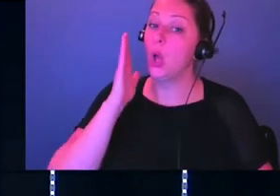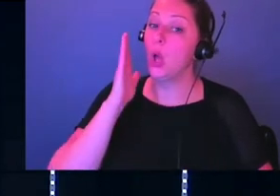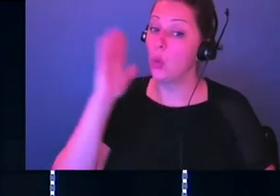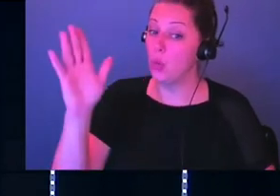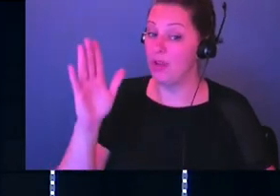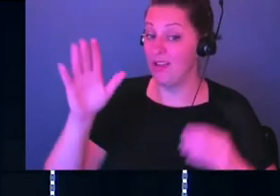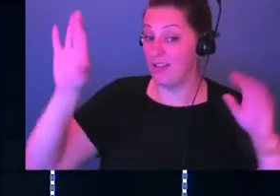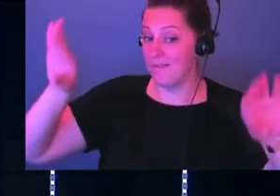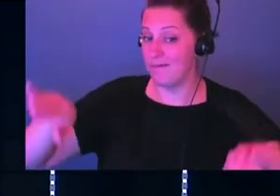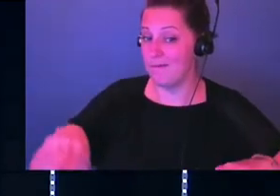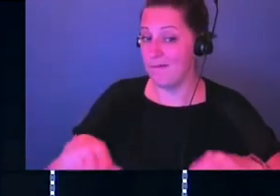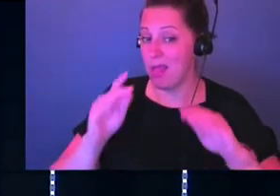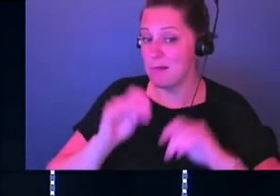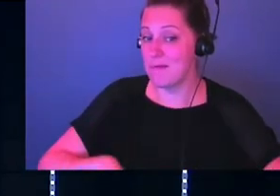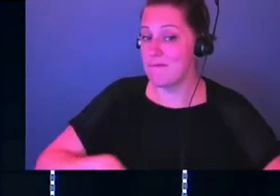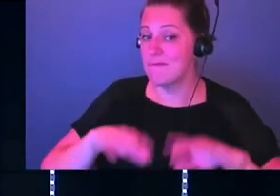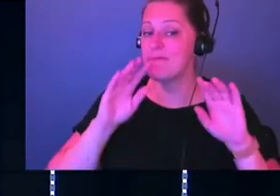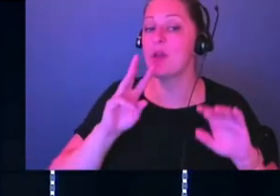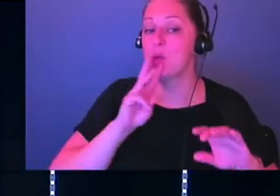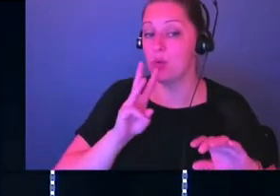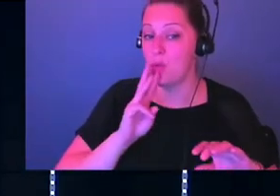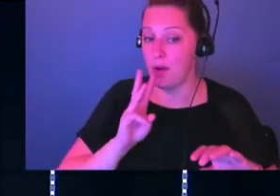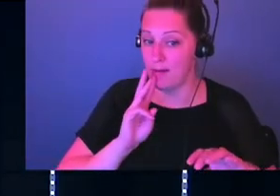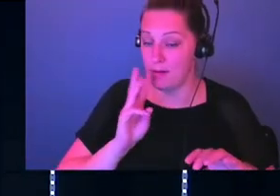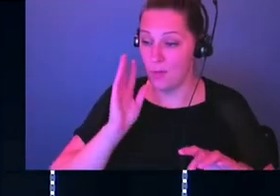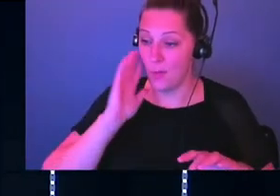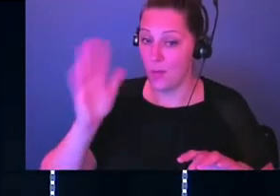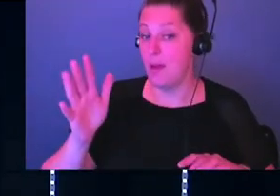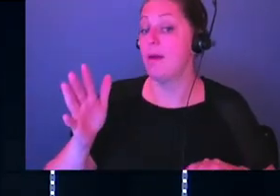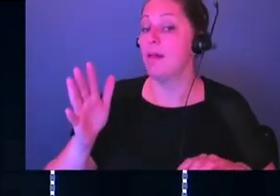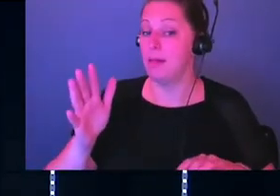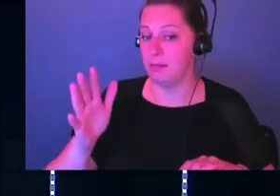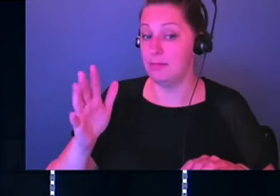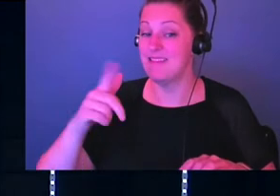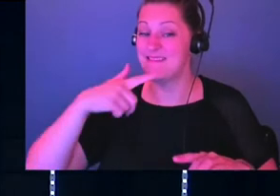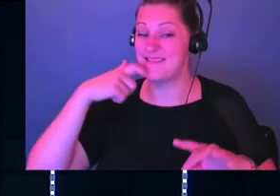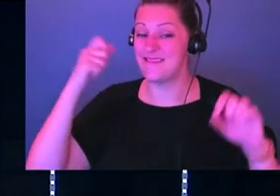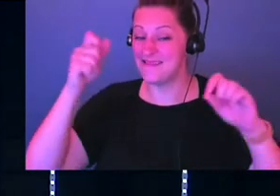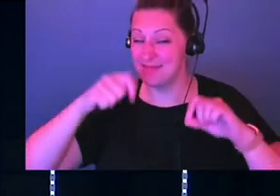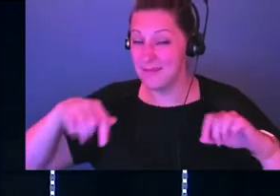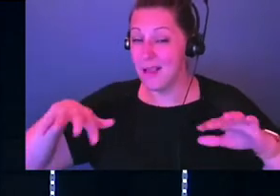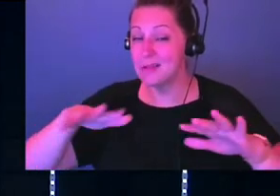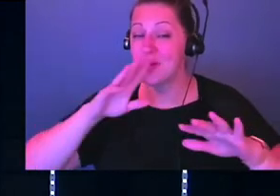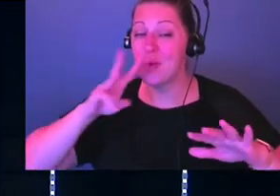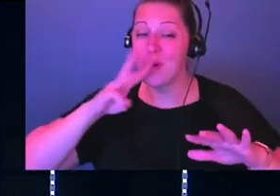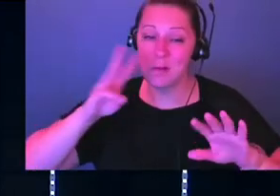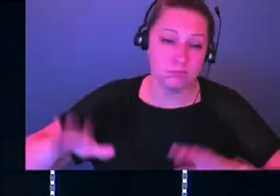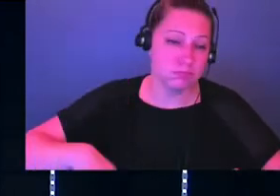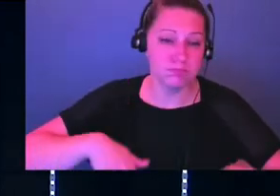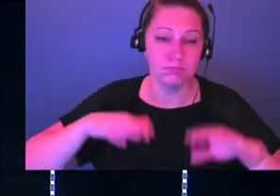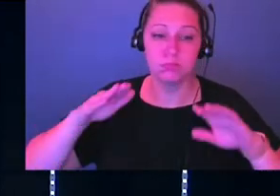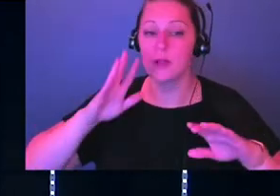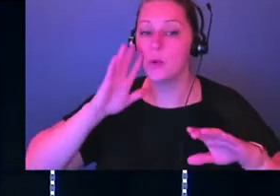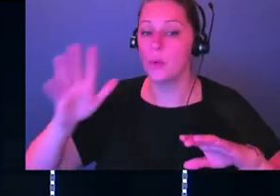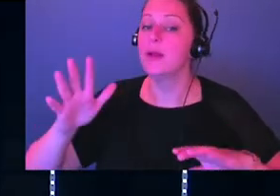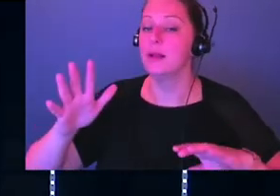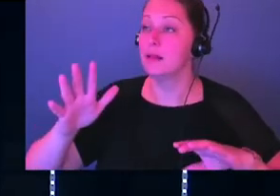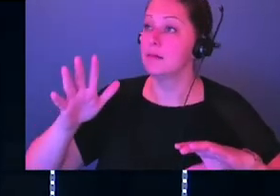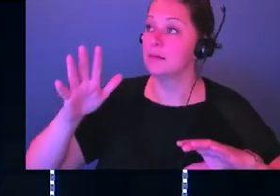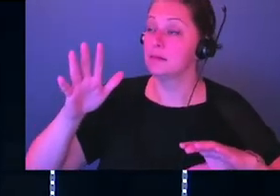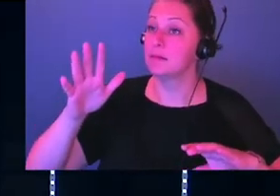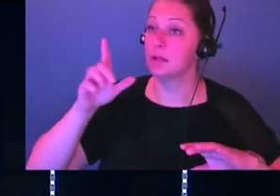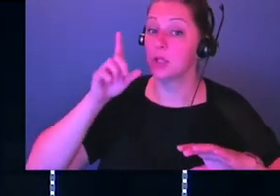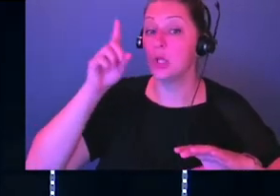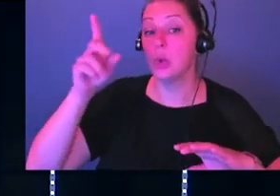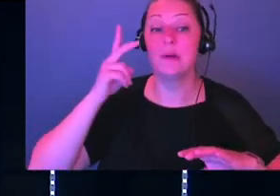valley with pools of water. I will fill this desert with water. For this is what the Lord says.